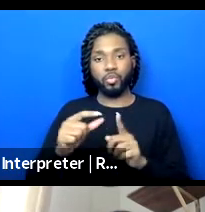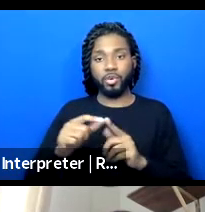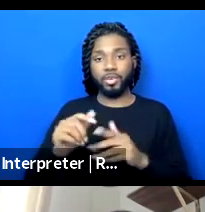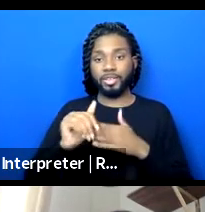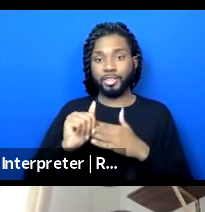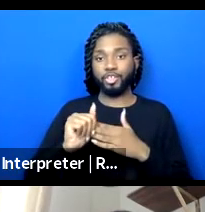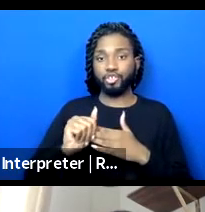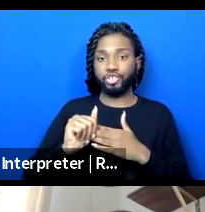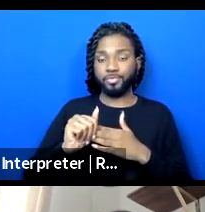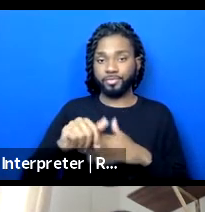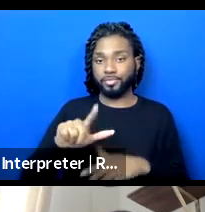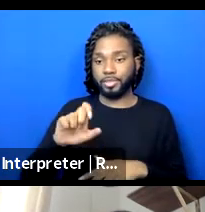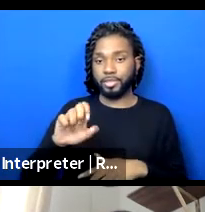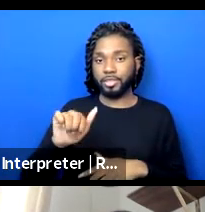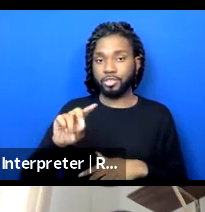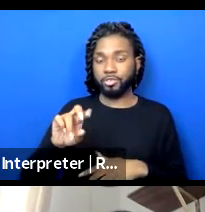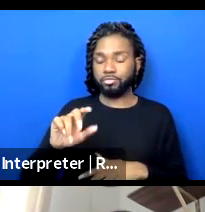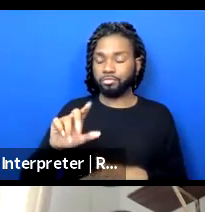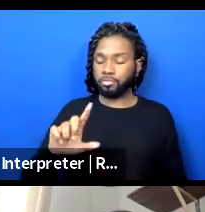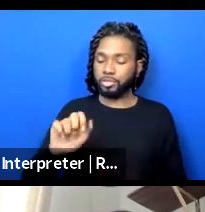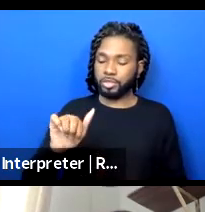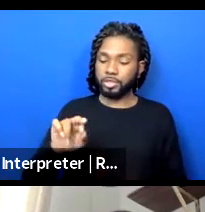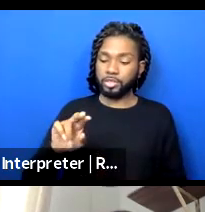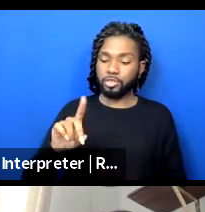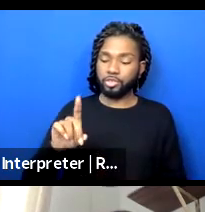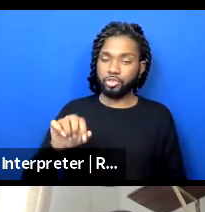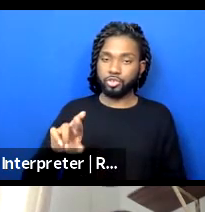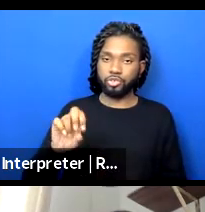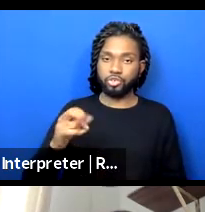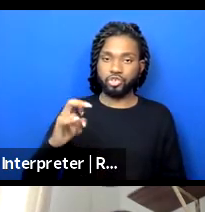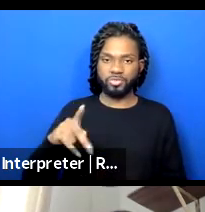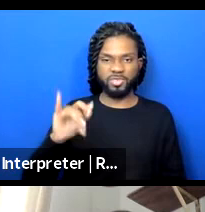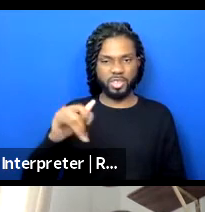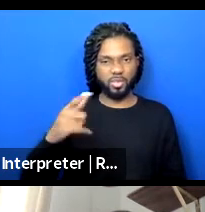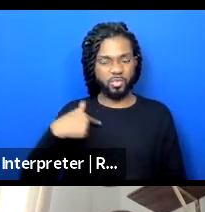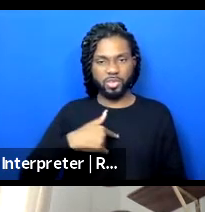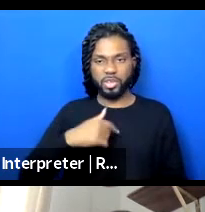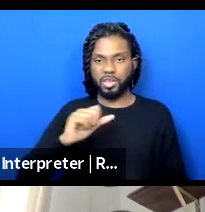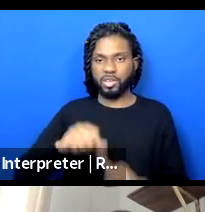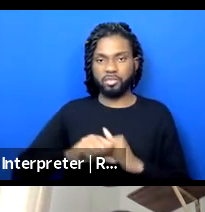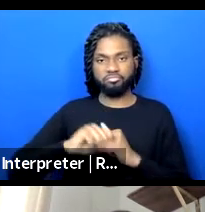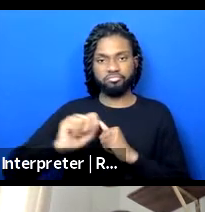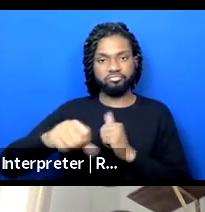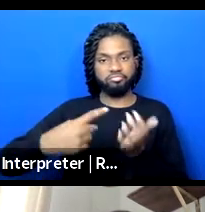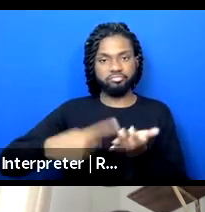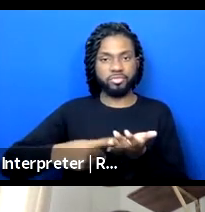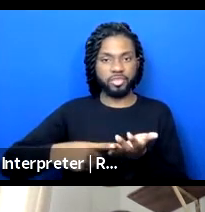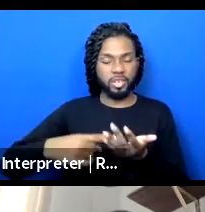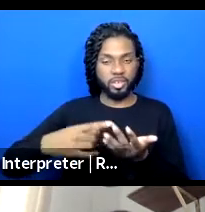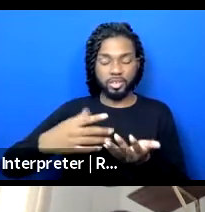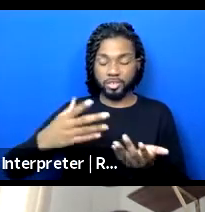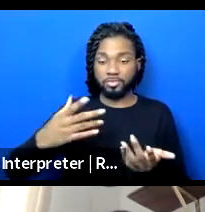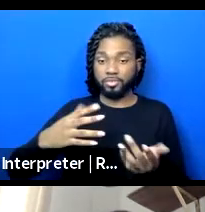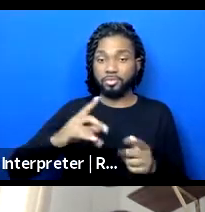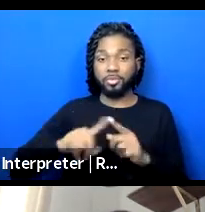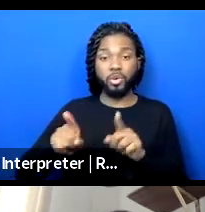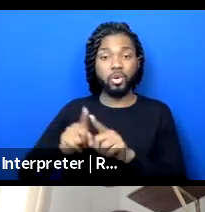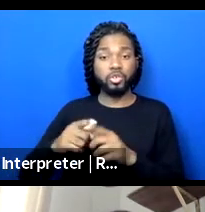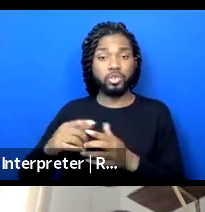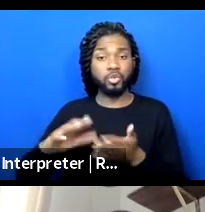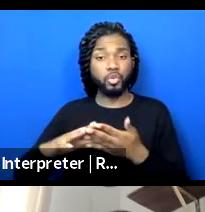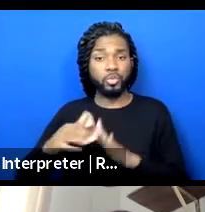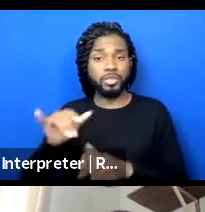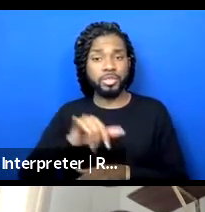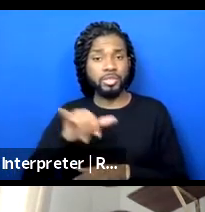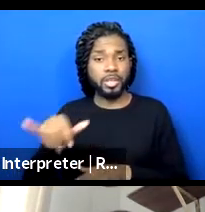we could chop up for days and what do we mean it's like the same as we talk about community what do we mean when we say community what